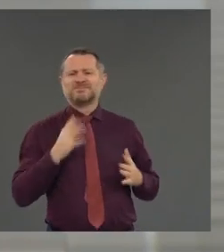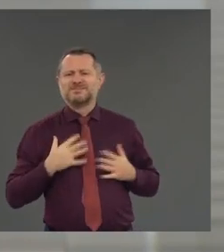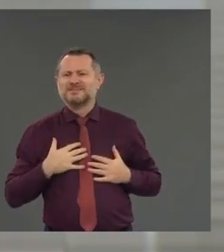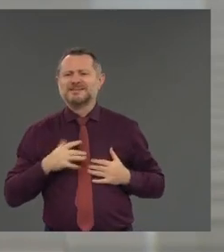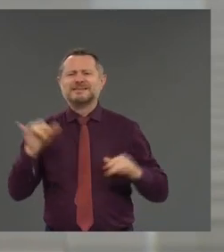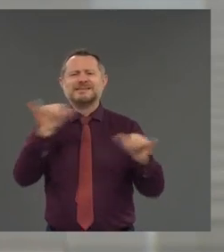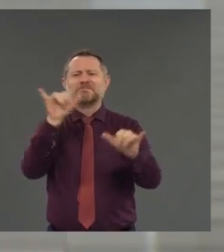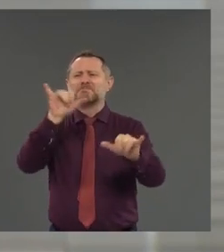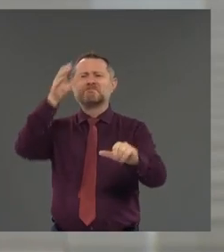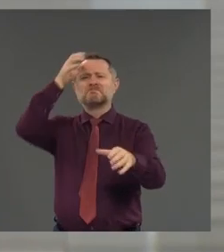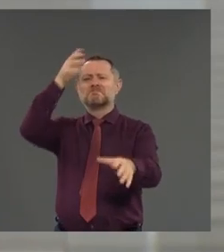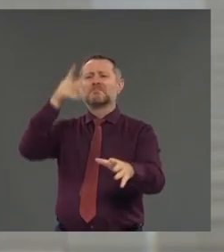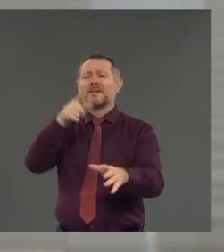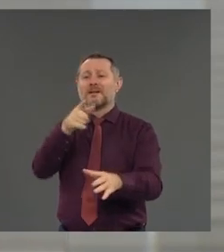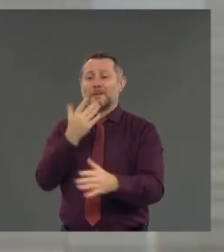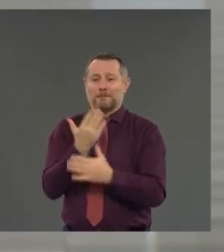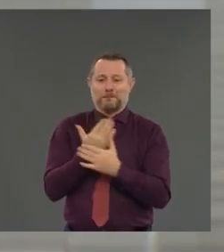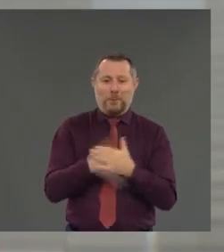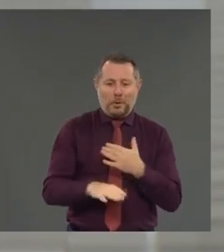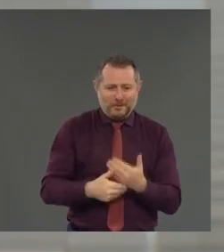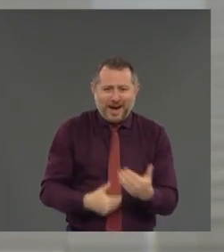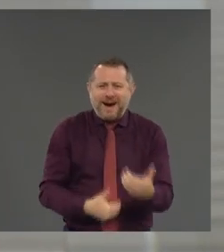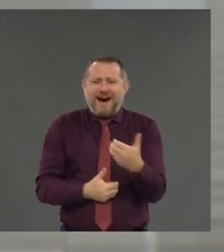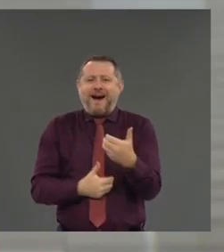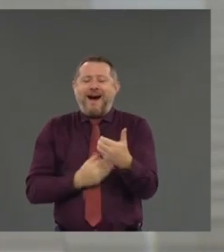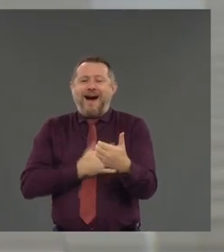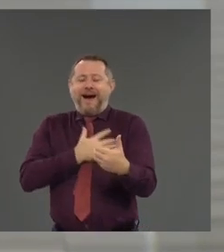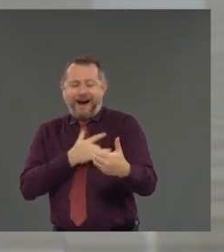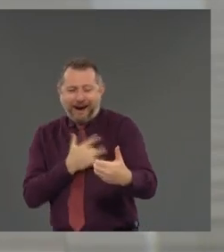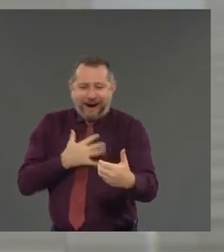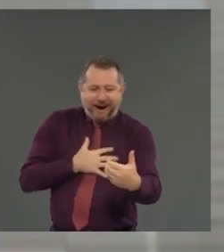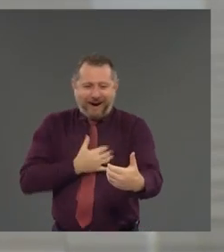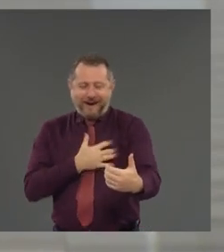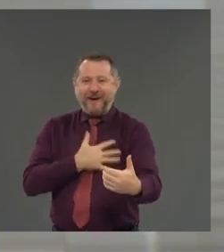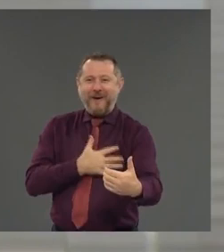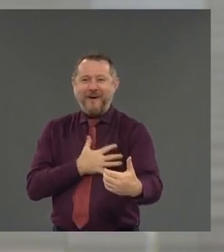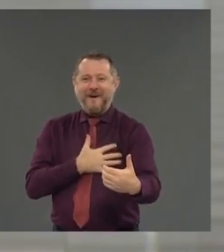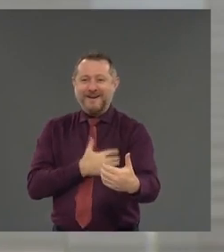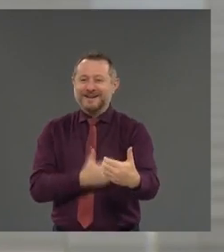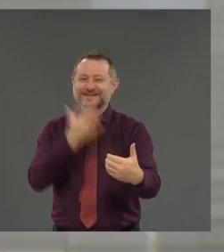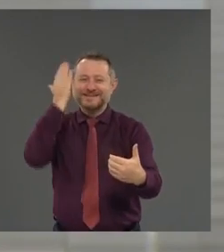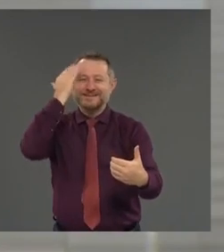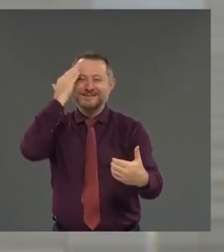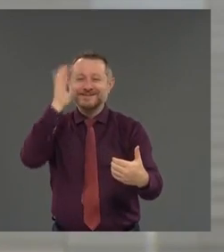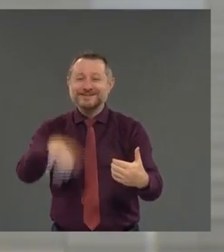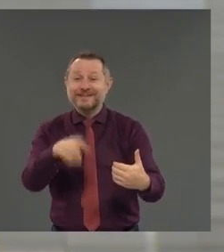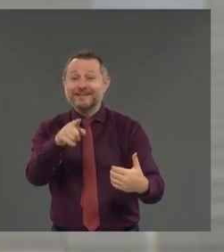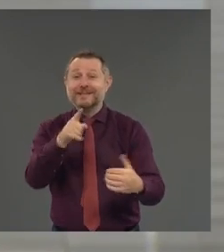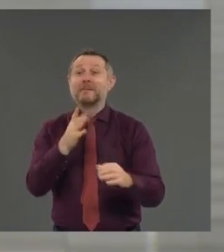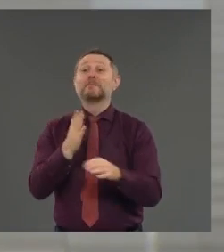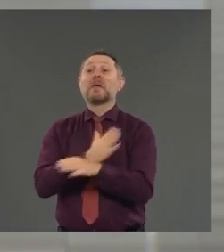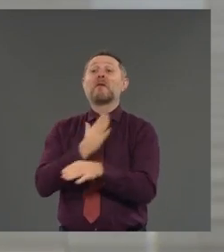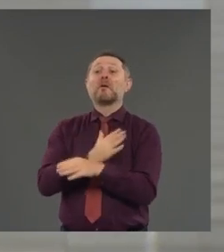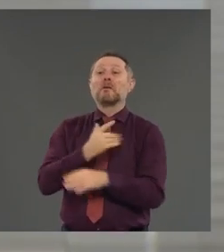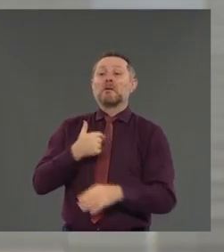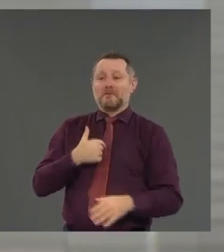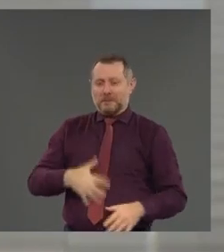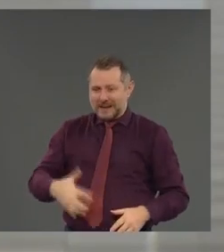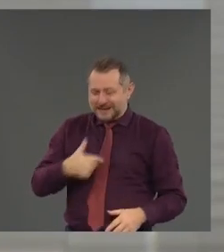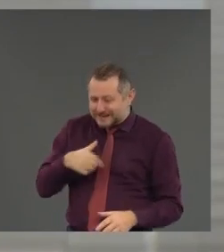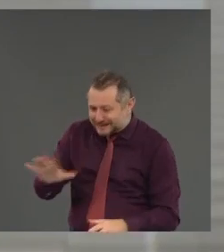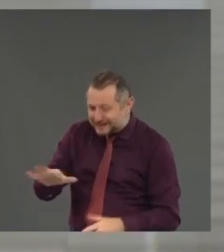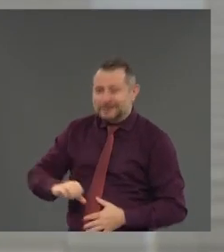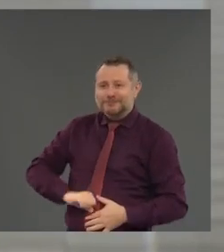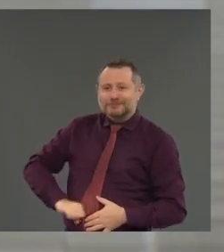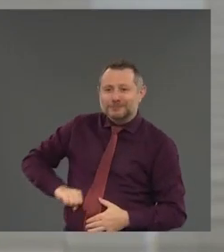you talk about it and you see little scans of it and you plan for it, but then it's indescribable when